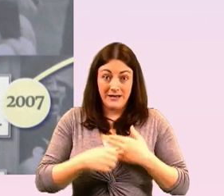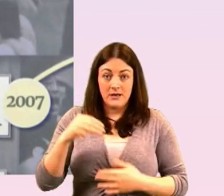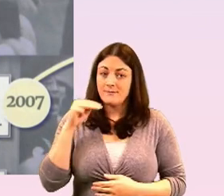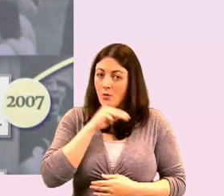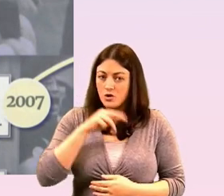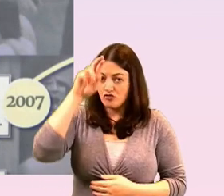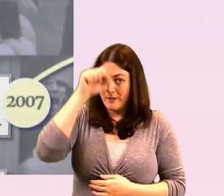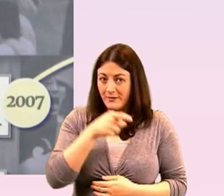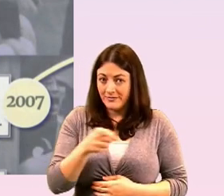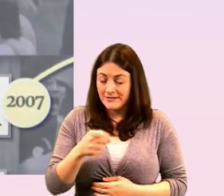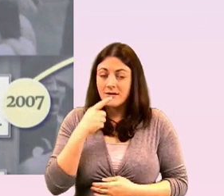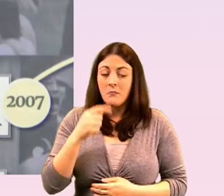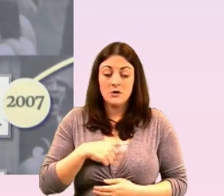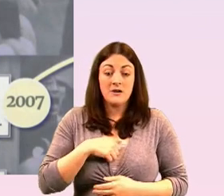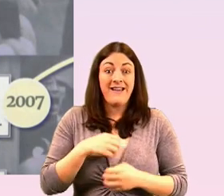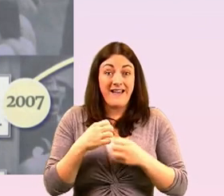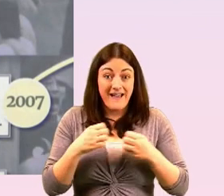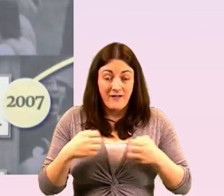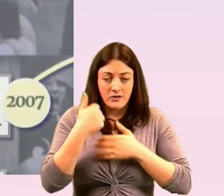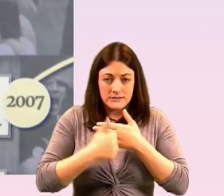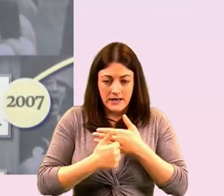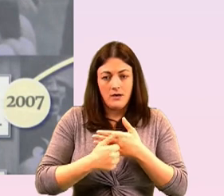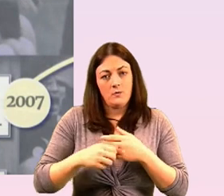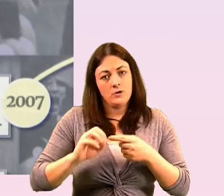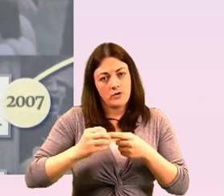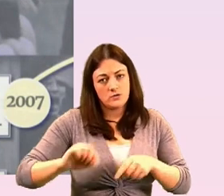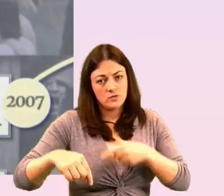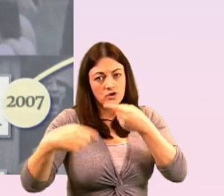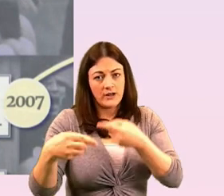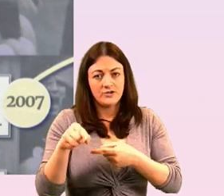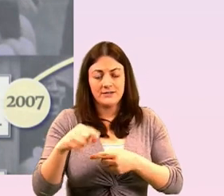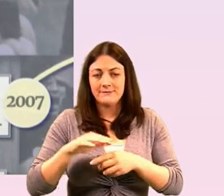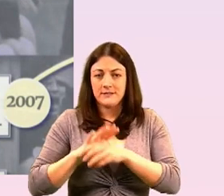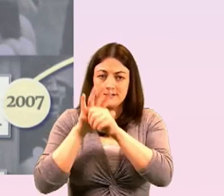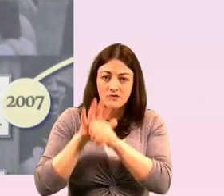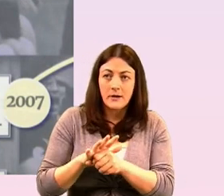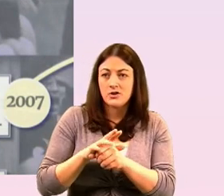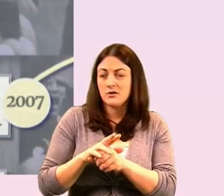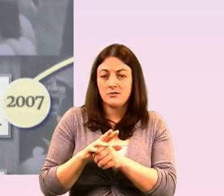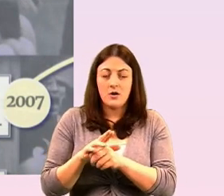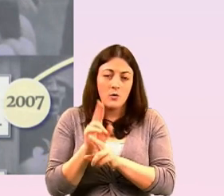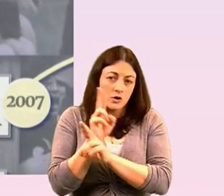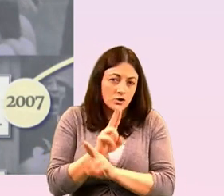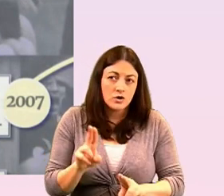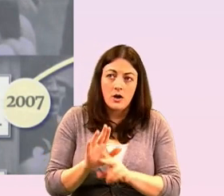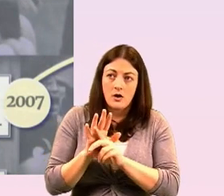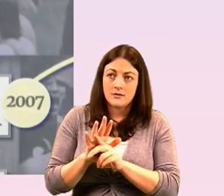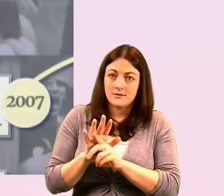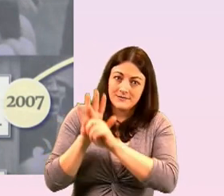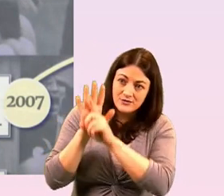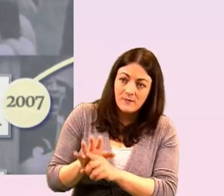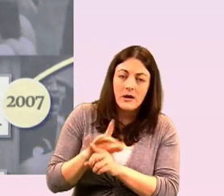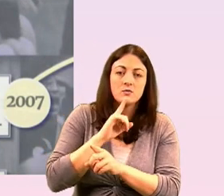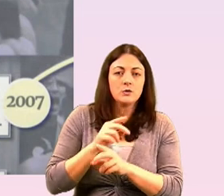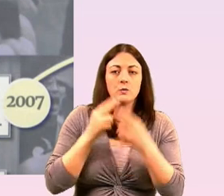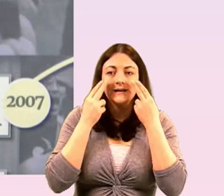year we do something to challenge that discrimination it's not enough that we don't discriminate we need to actively do something